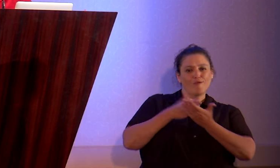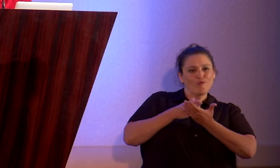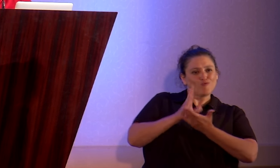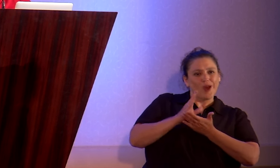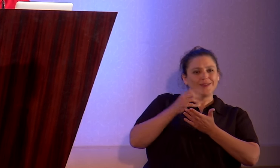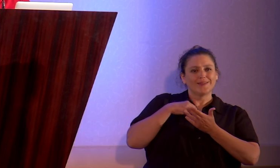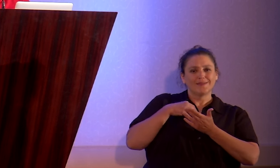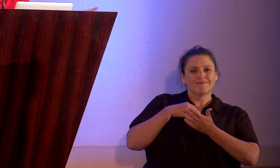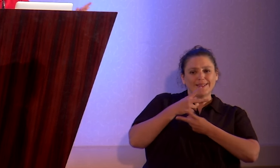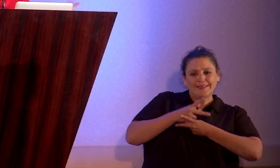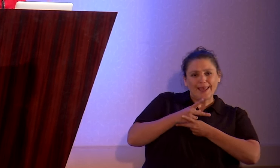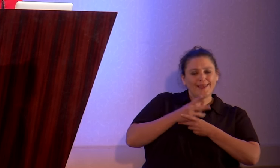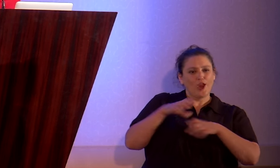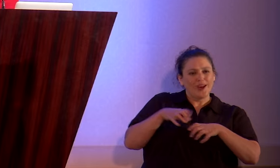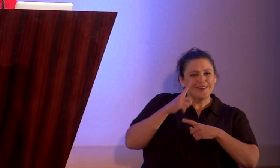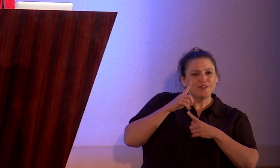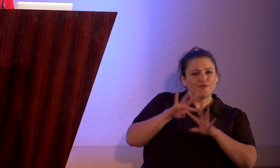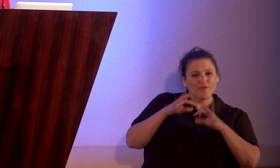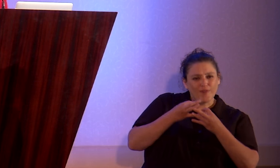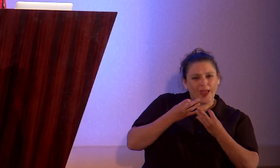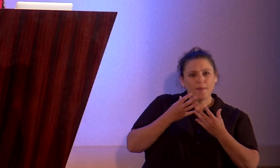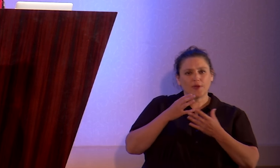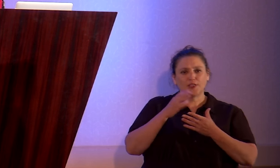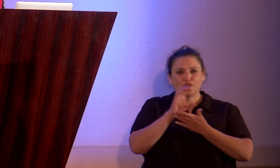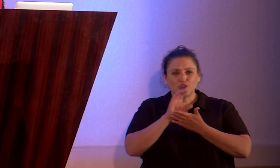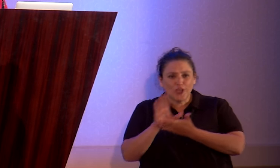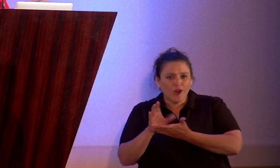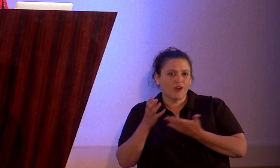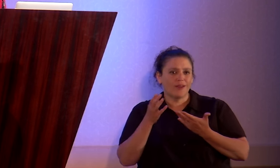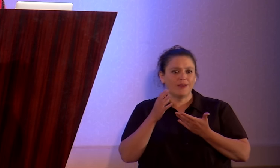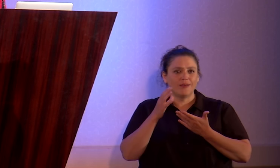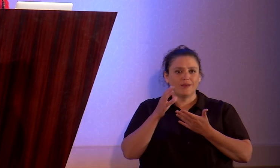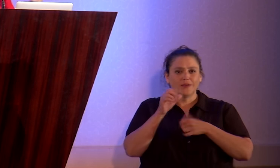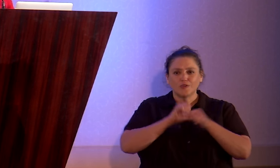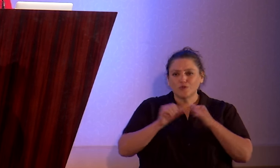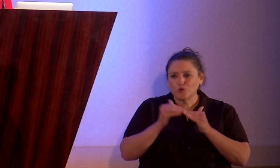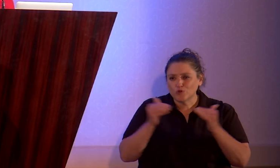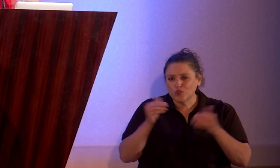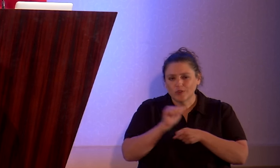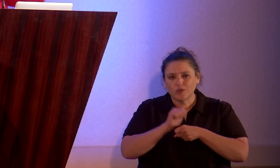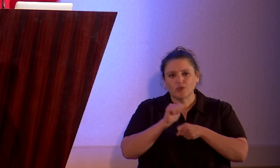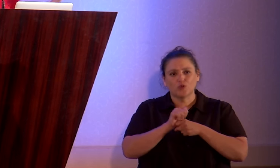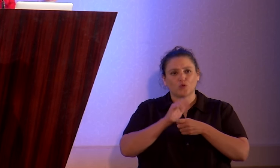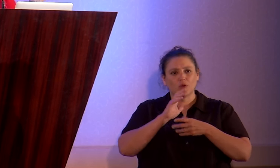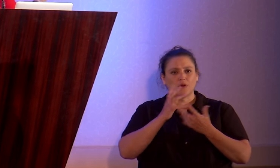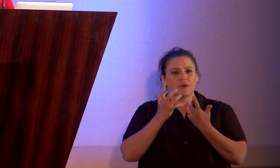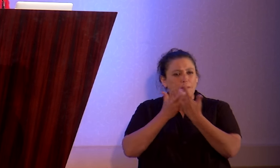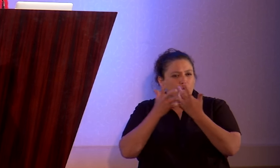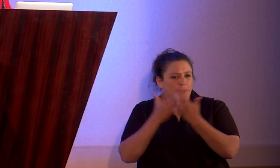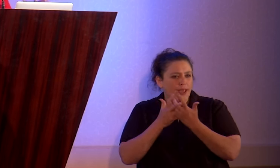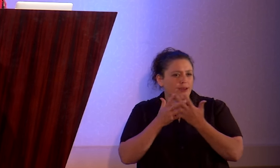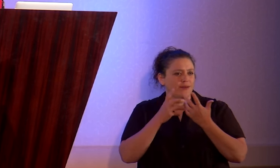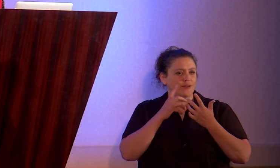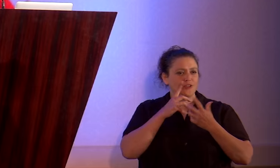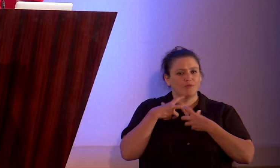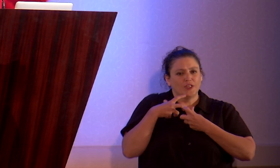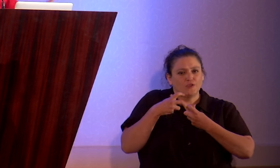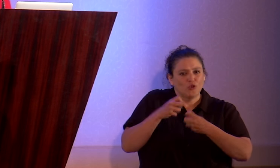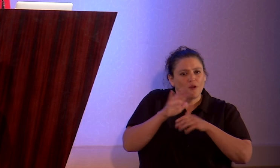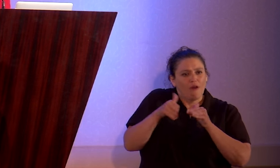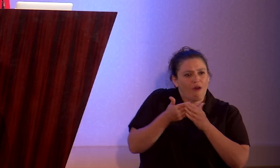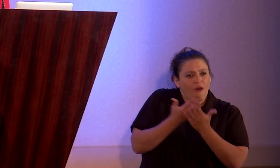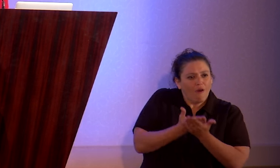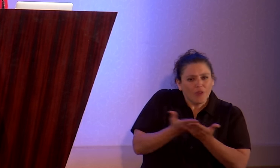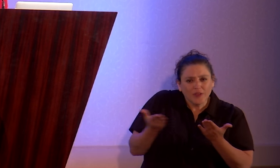activities for families, activities for charity and social justice work, companionship, continuity. All these things that people get from religion,